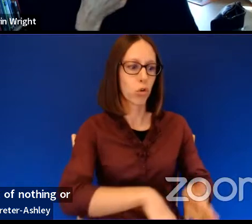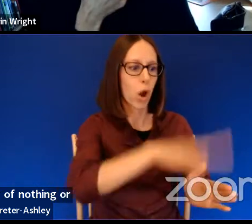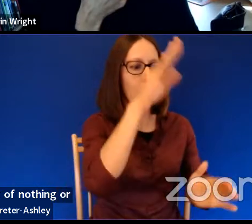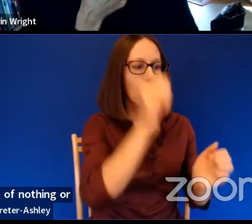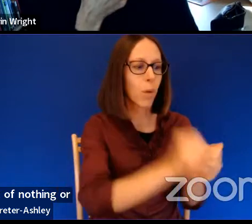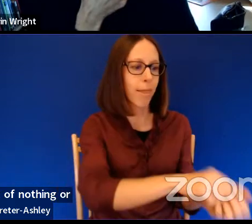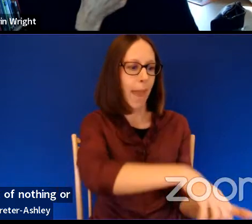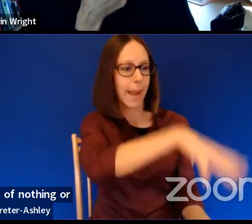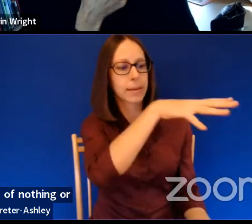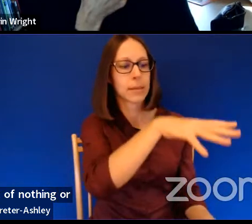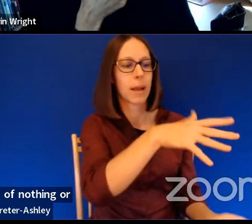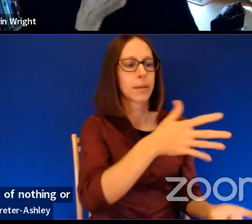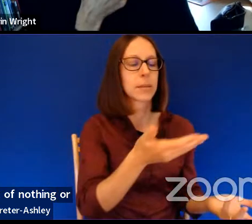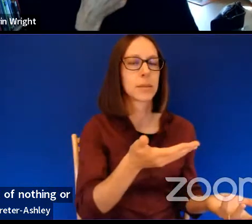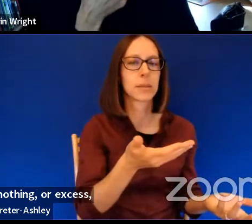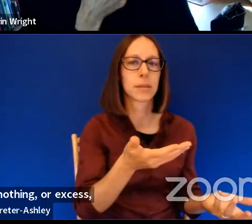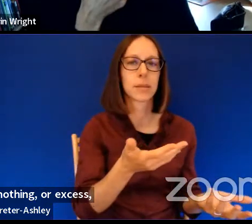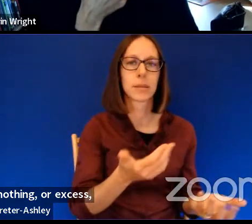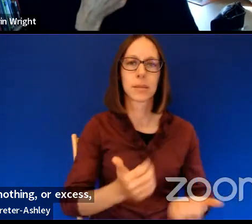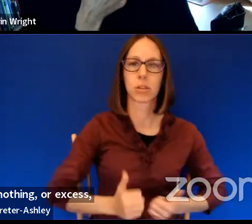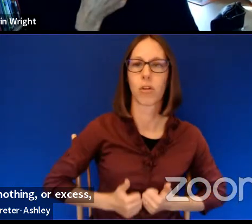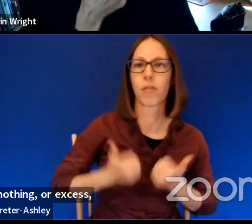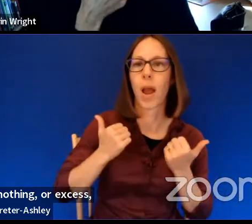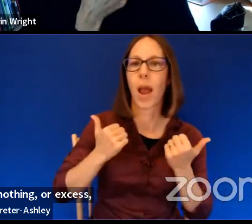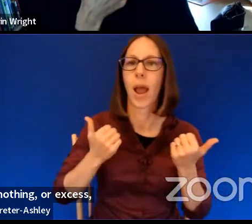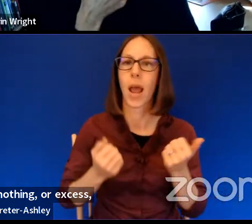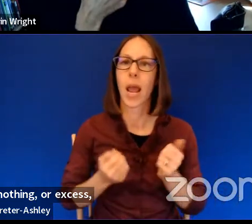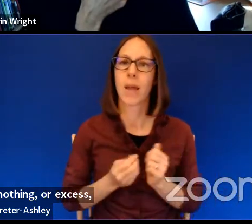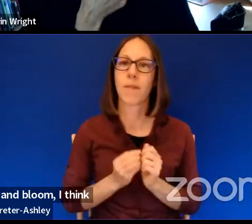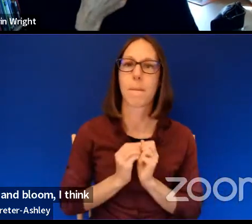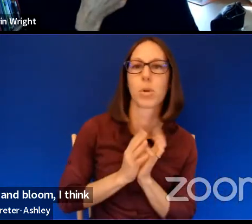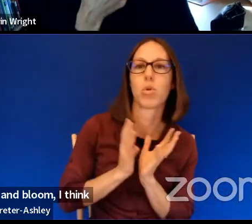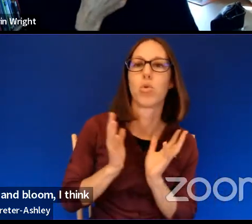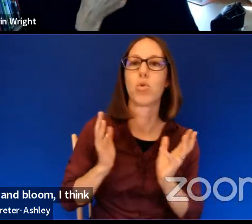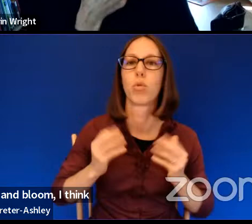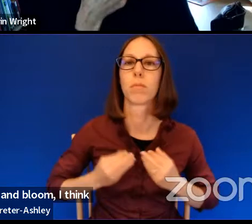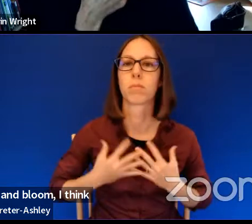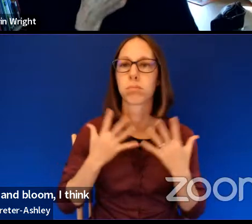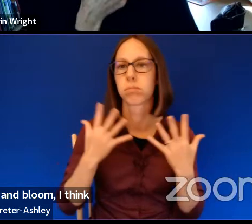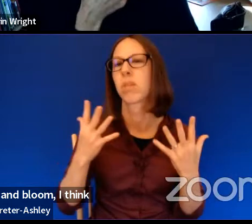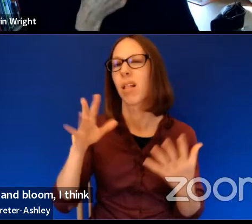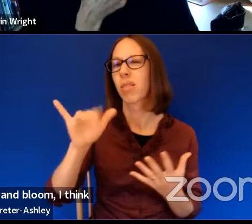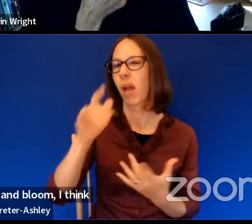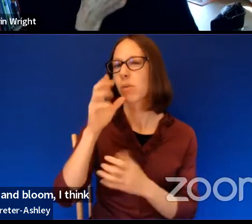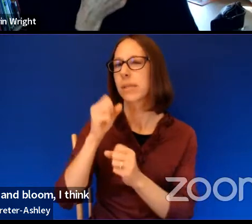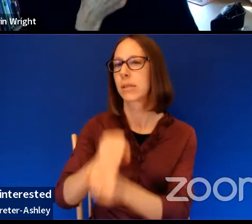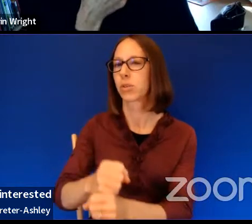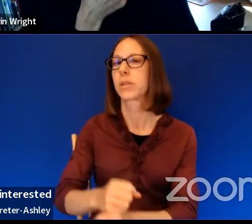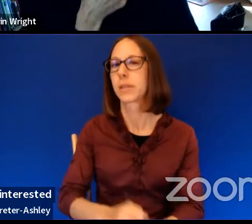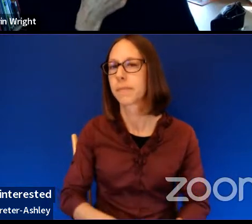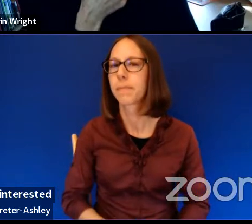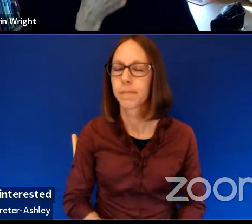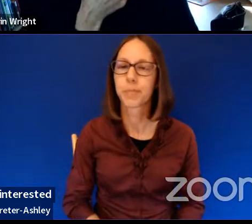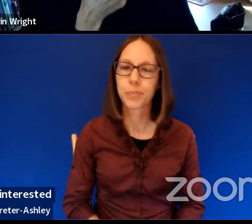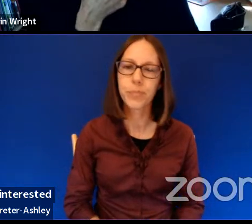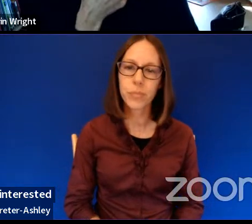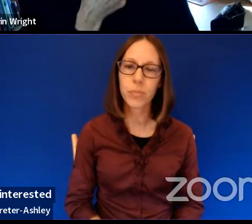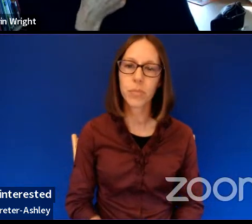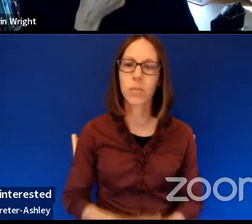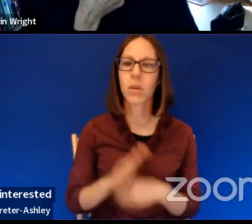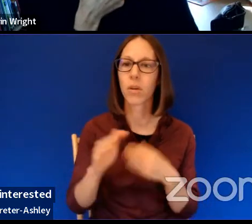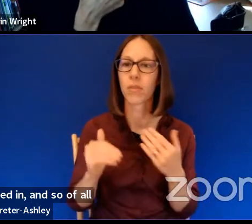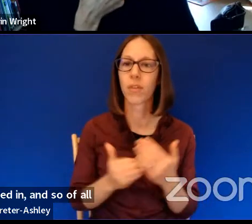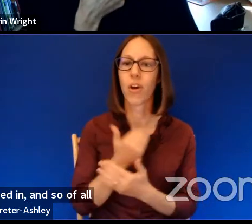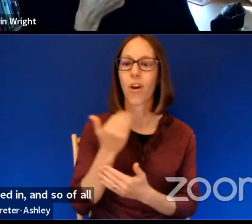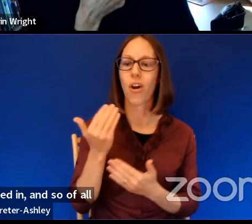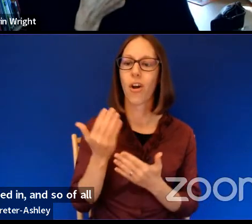that to survive and bloom. I think that was part of what I was interested in. And so of all the eyes